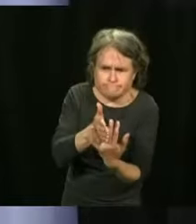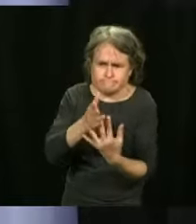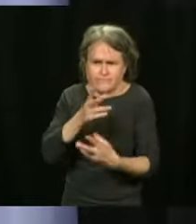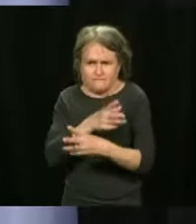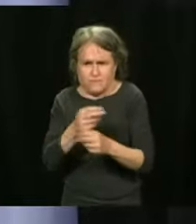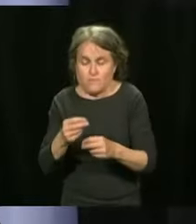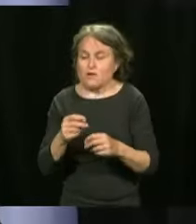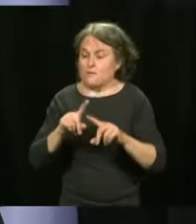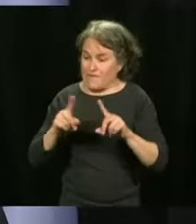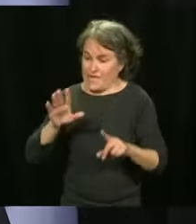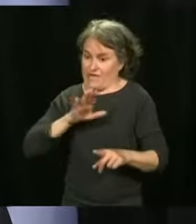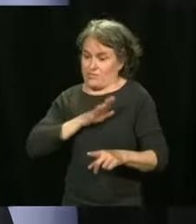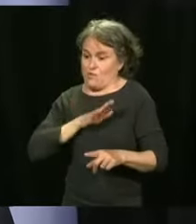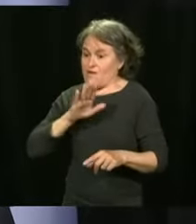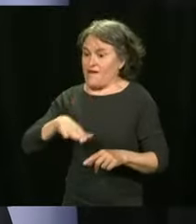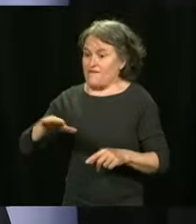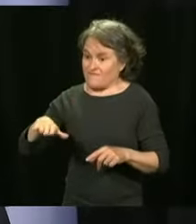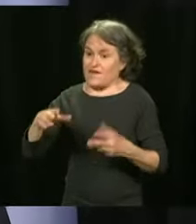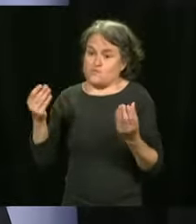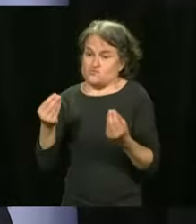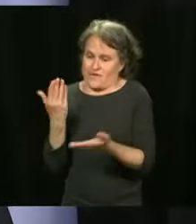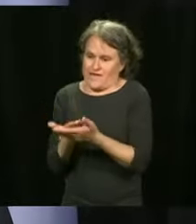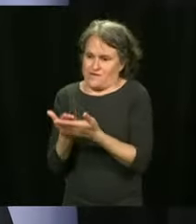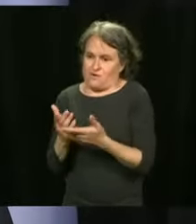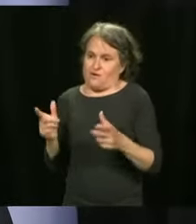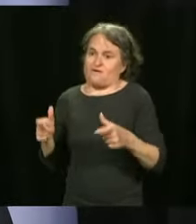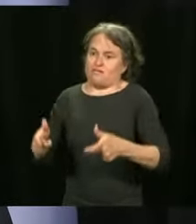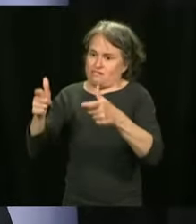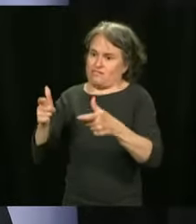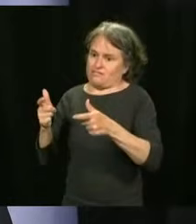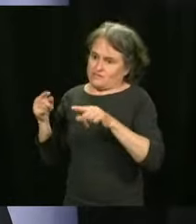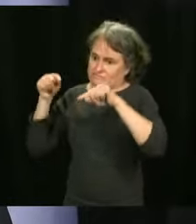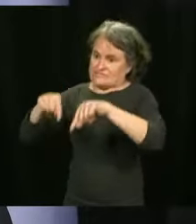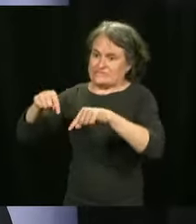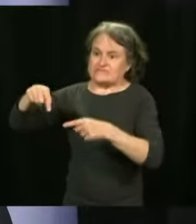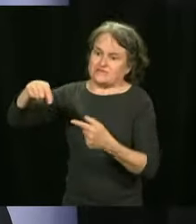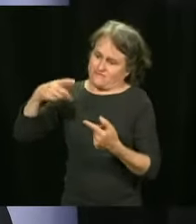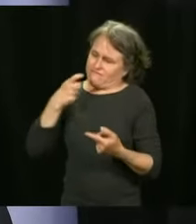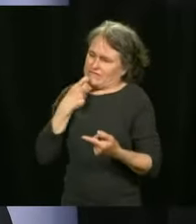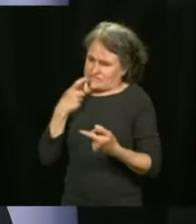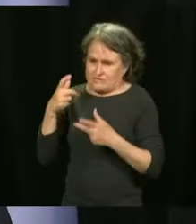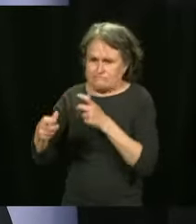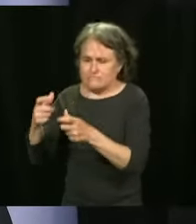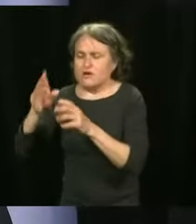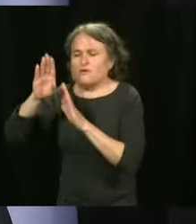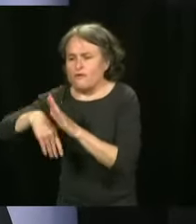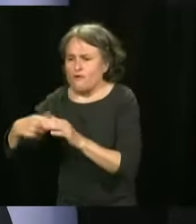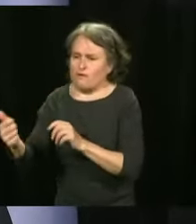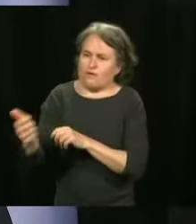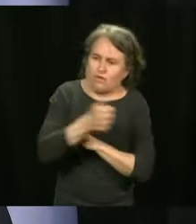travel. So, there's that whole logistics side that we want to finalize over the next few days.